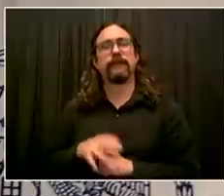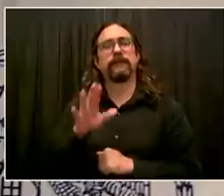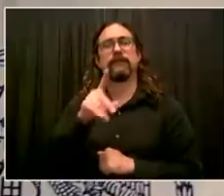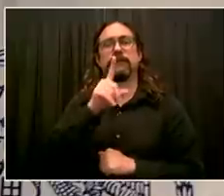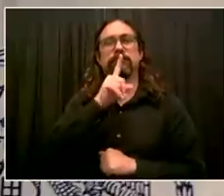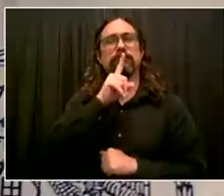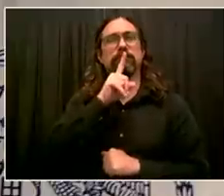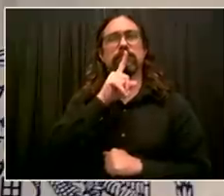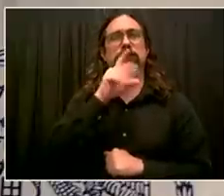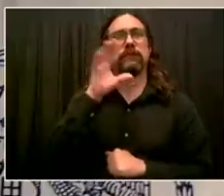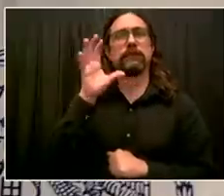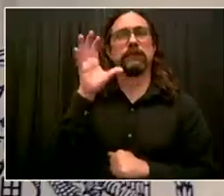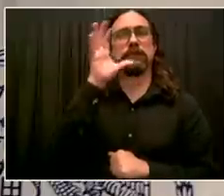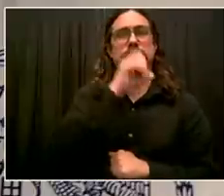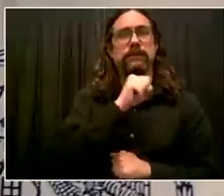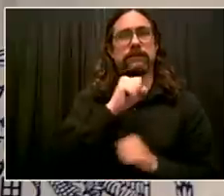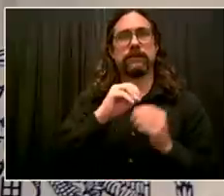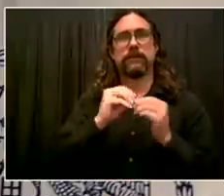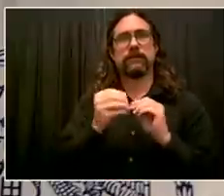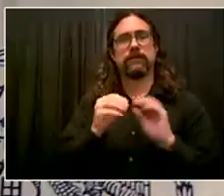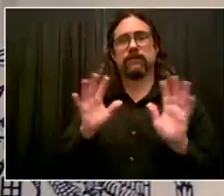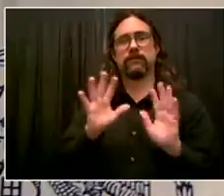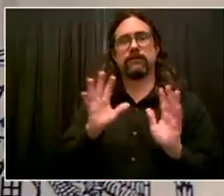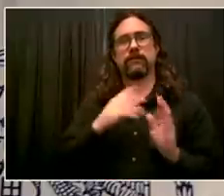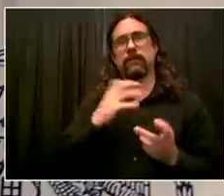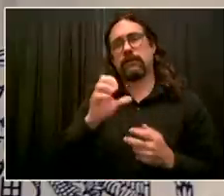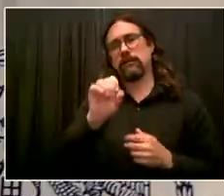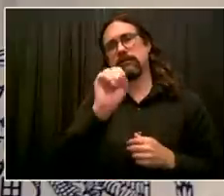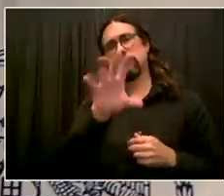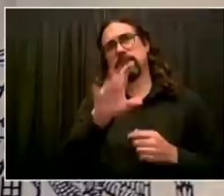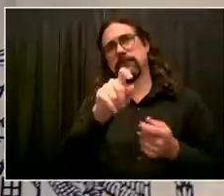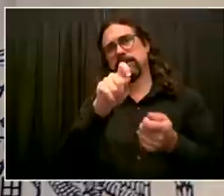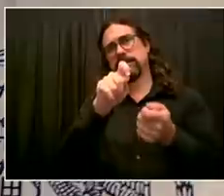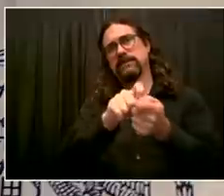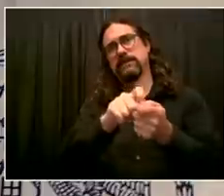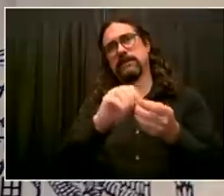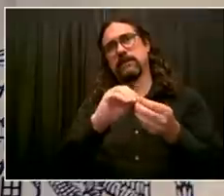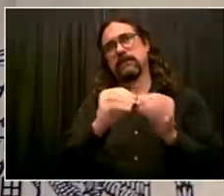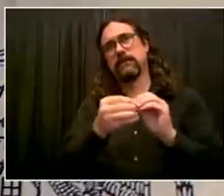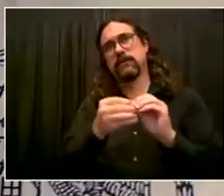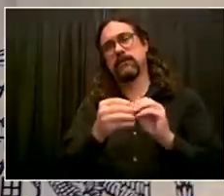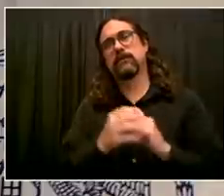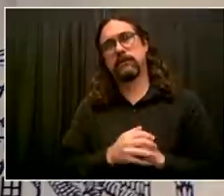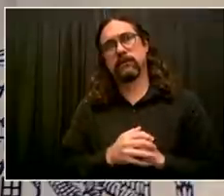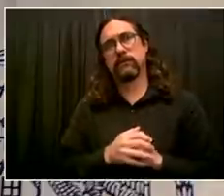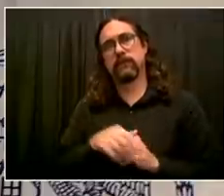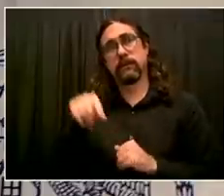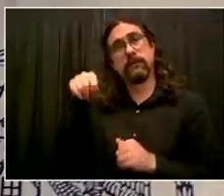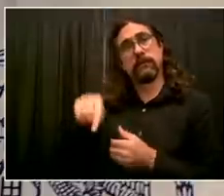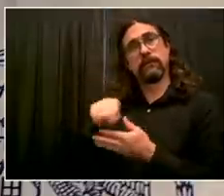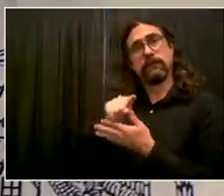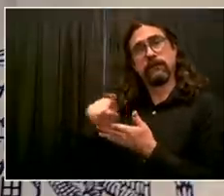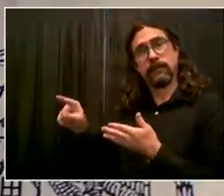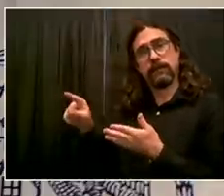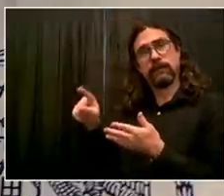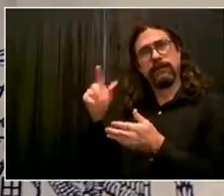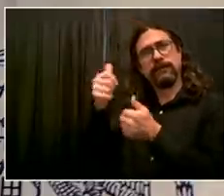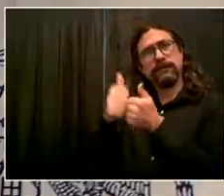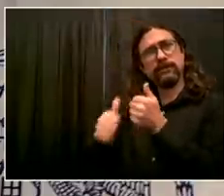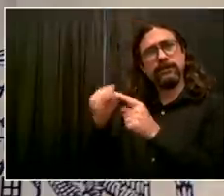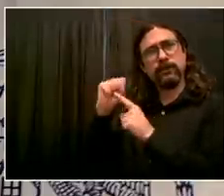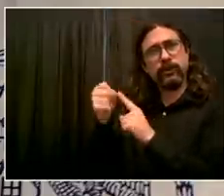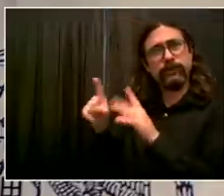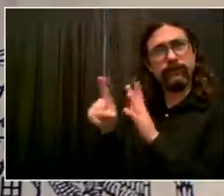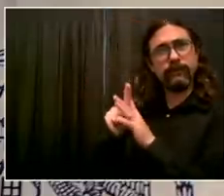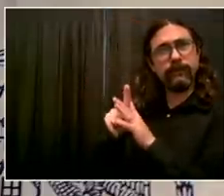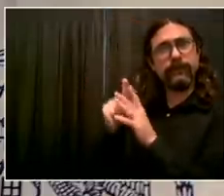Every case is being looked at individually, including if there are, you know, some cases, remember, Michael, you've got someone in for one